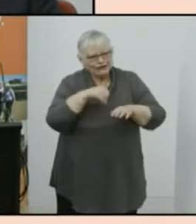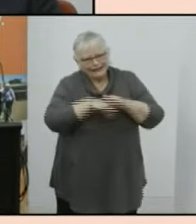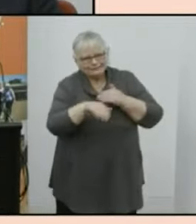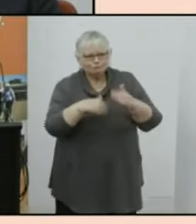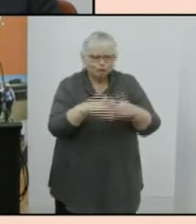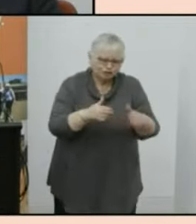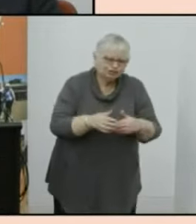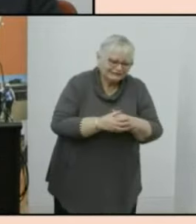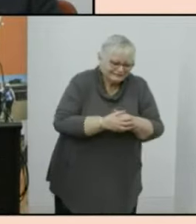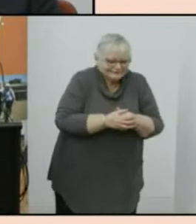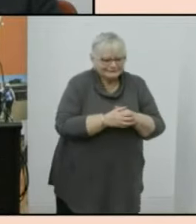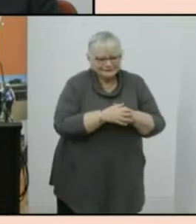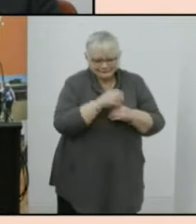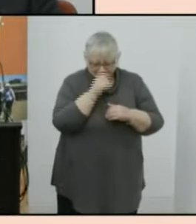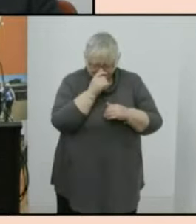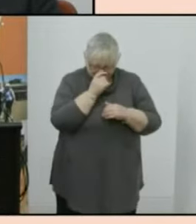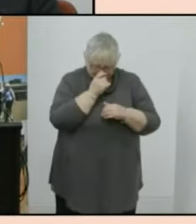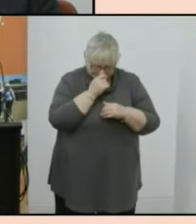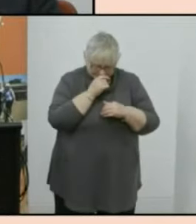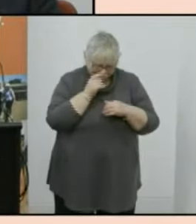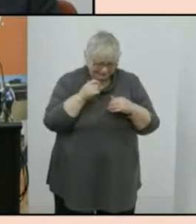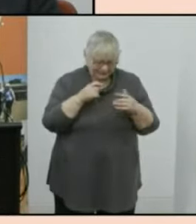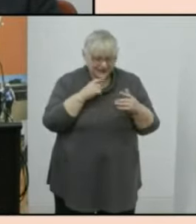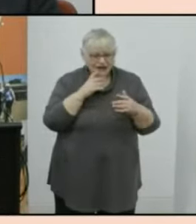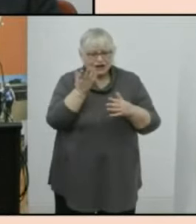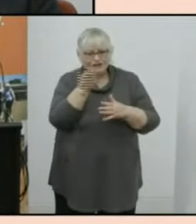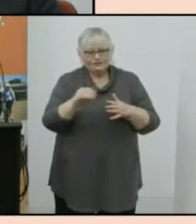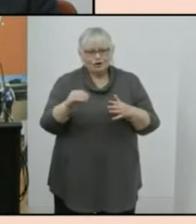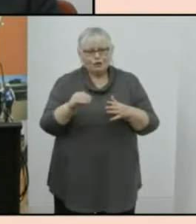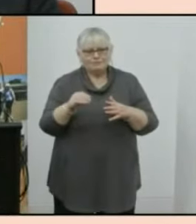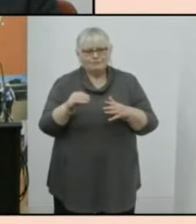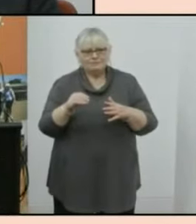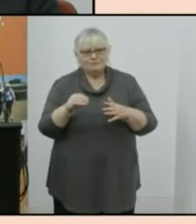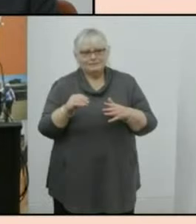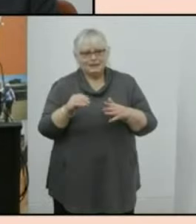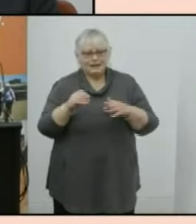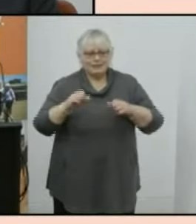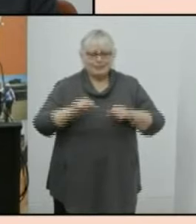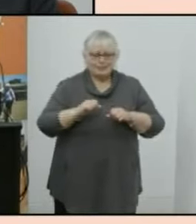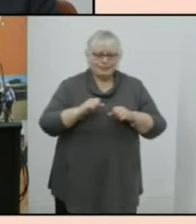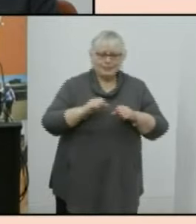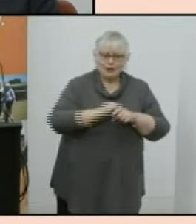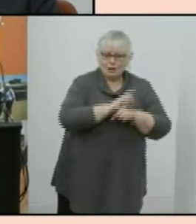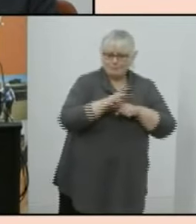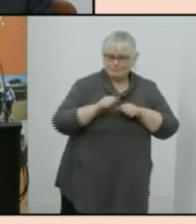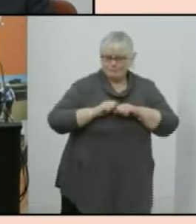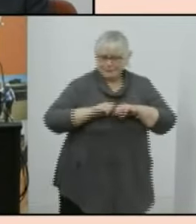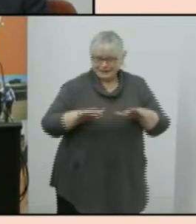as a consequence of the pandemic and